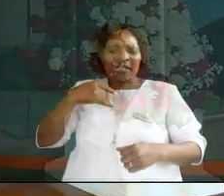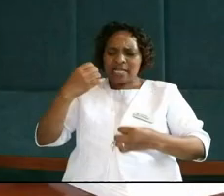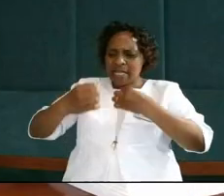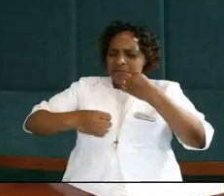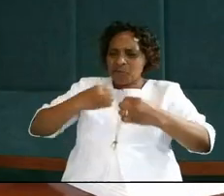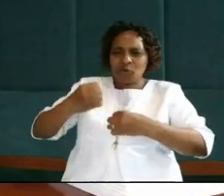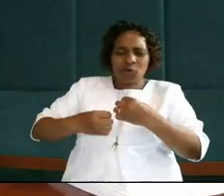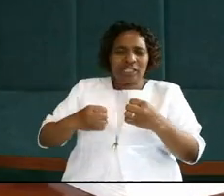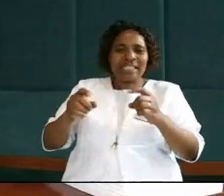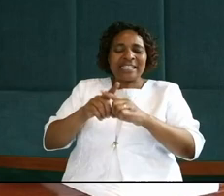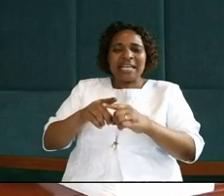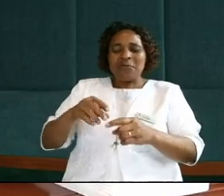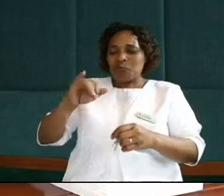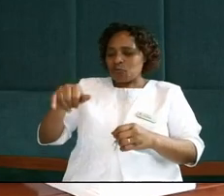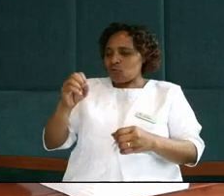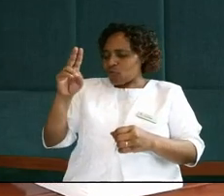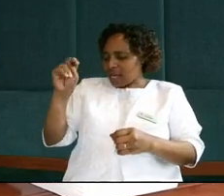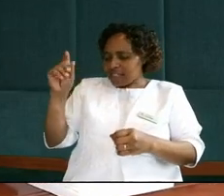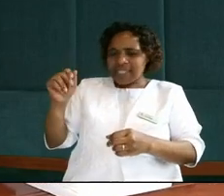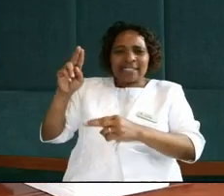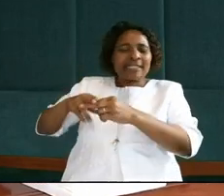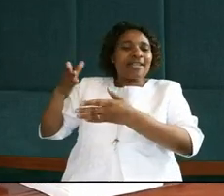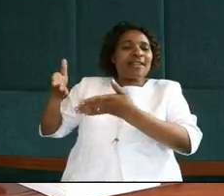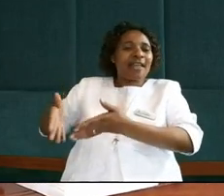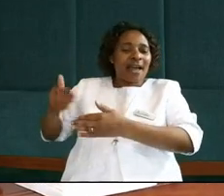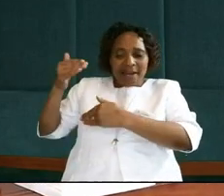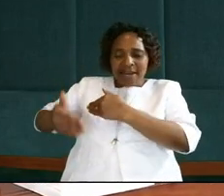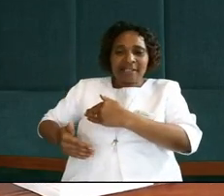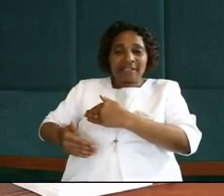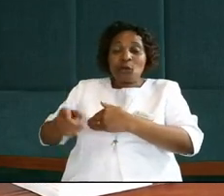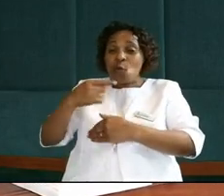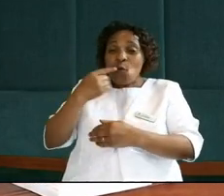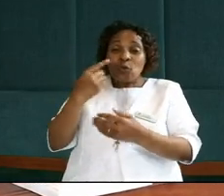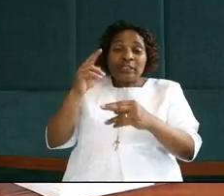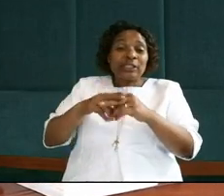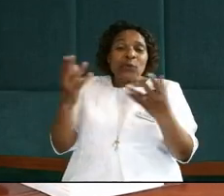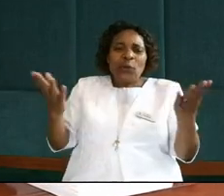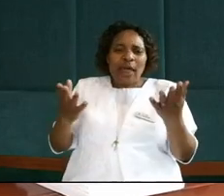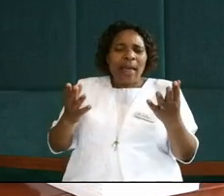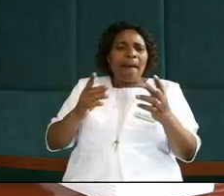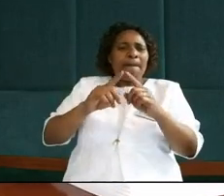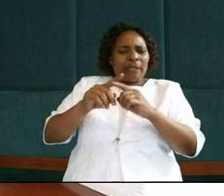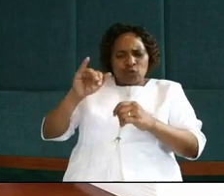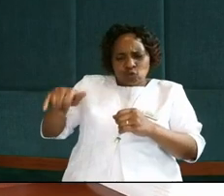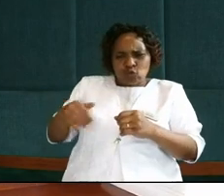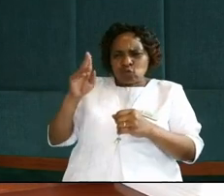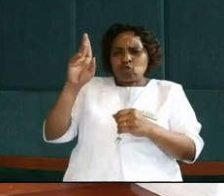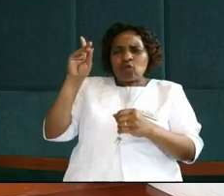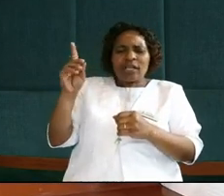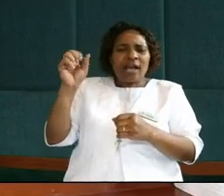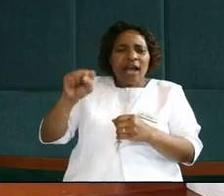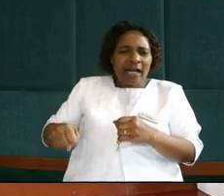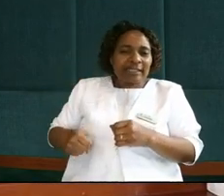never reprimanded Judas for sitting next to him. He was never bothered with who sits where. Now, Judas is spreading his